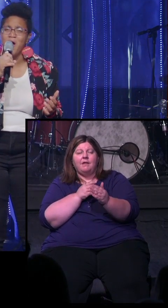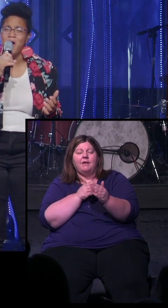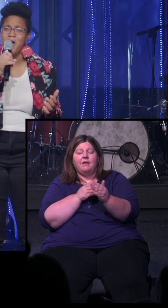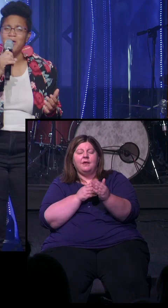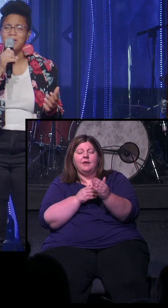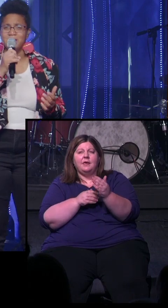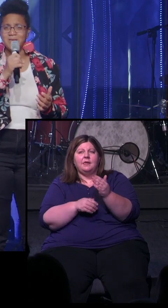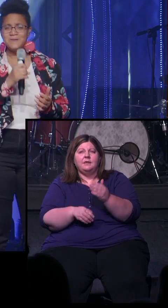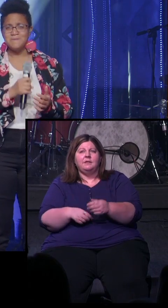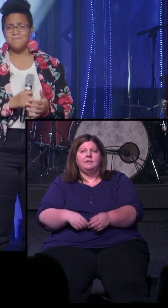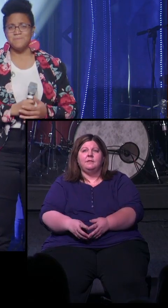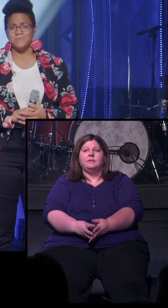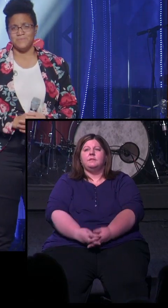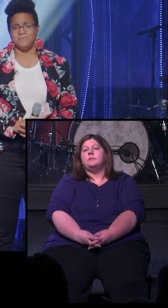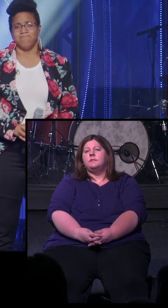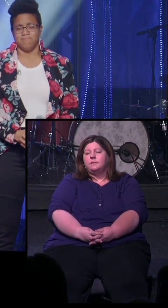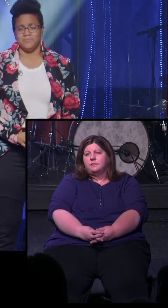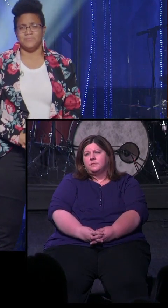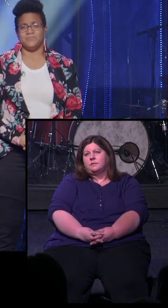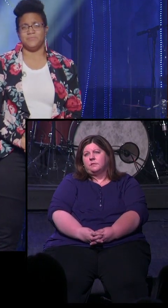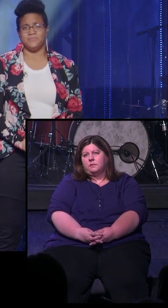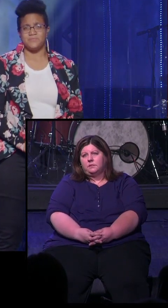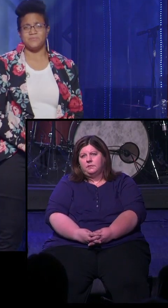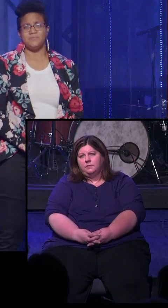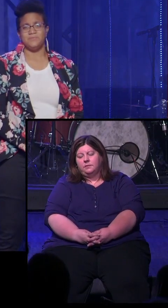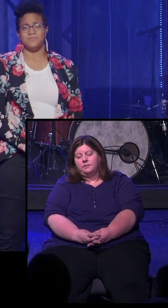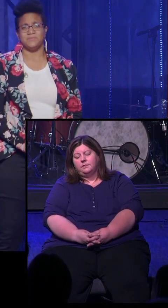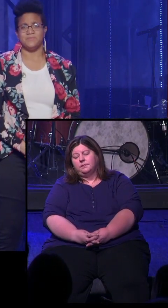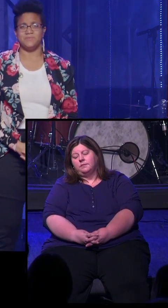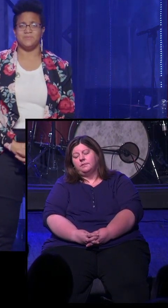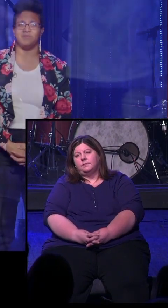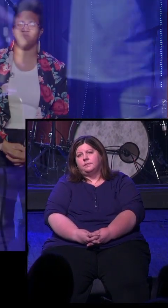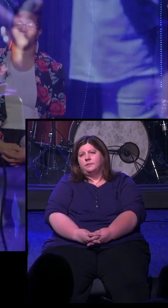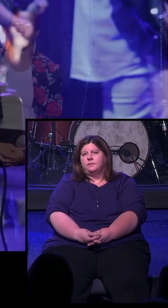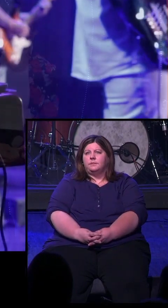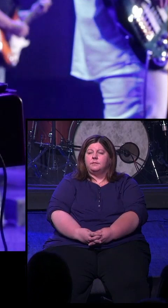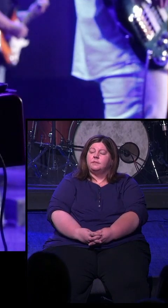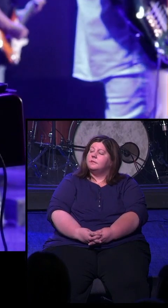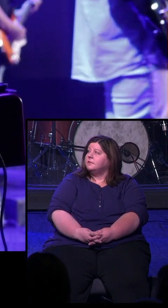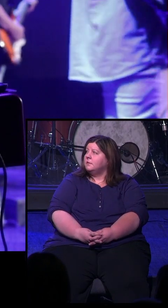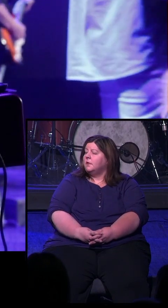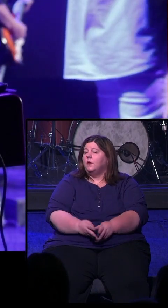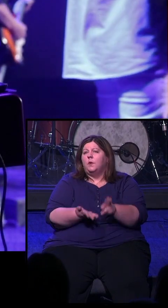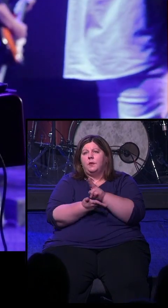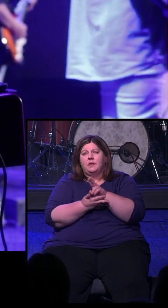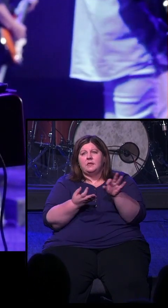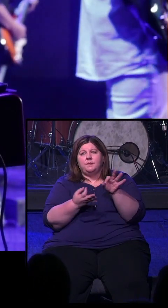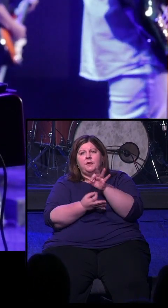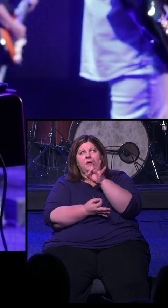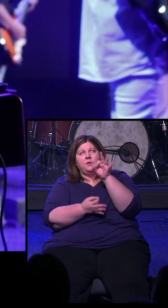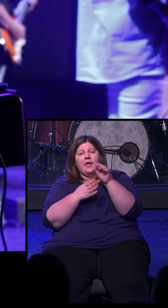All I am, and I am, and all and all I am, Holy